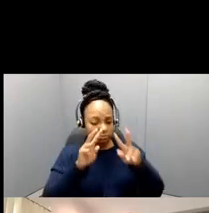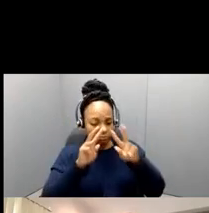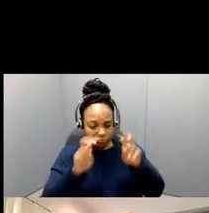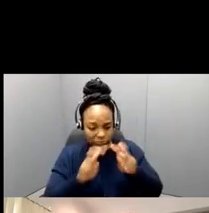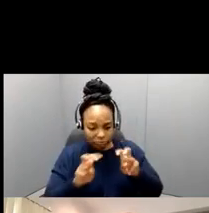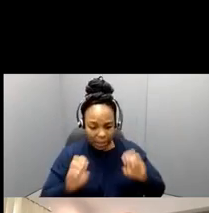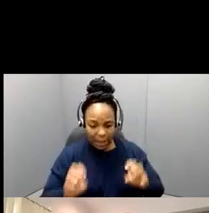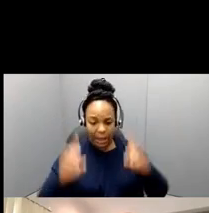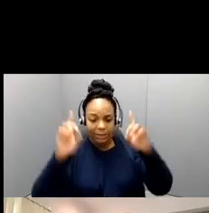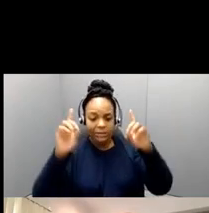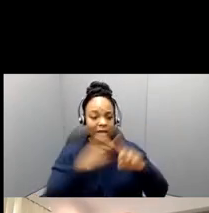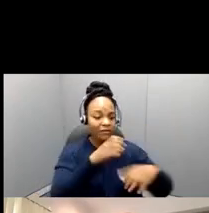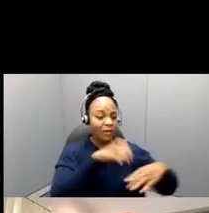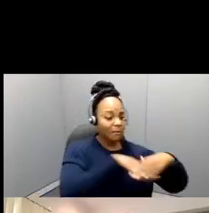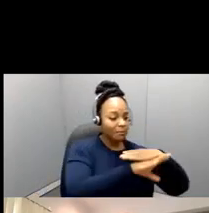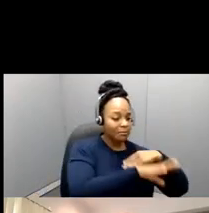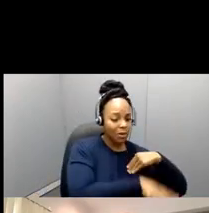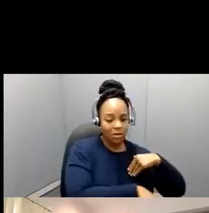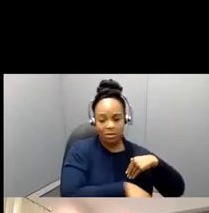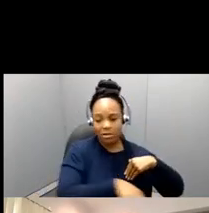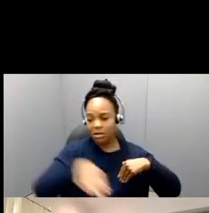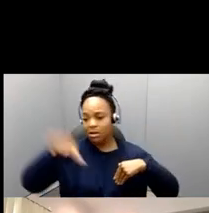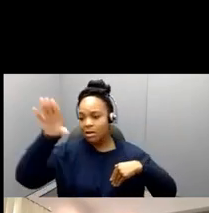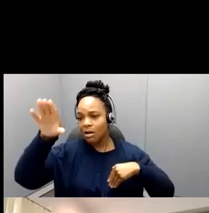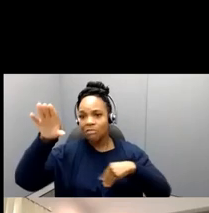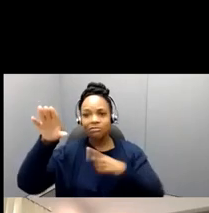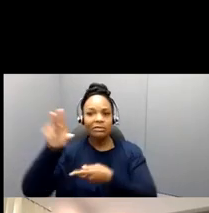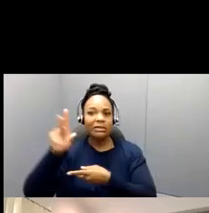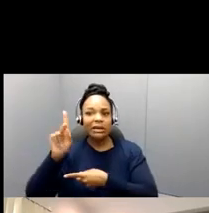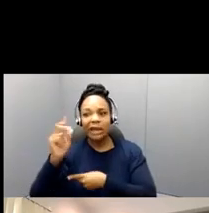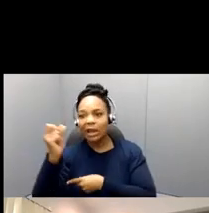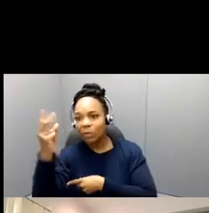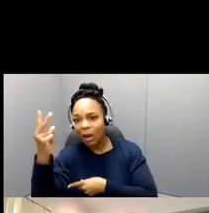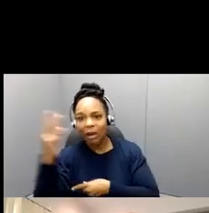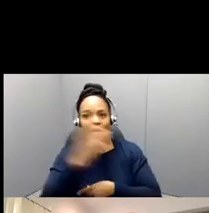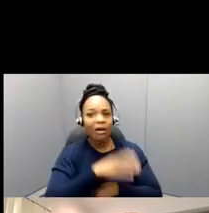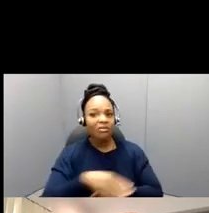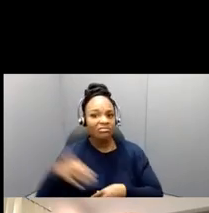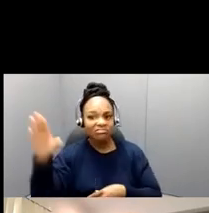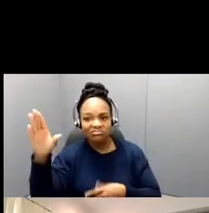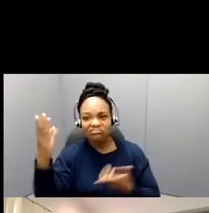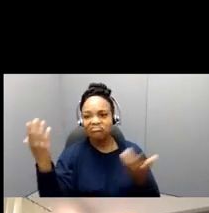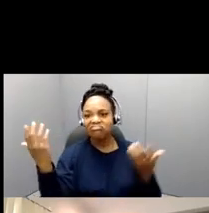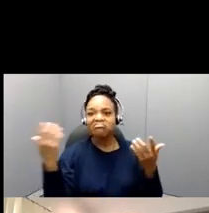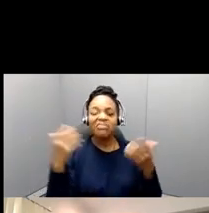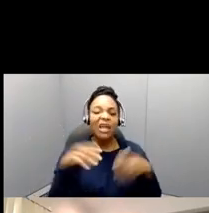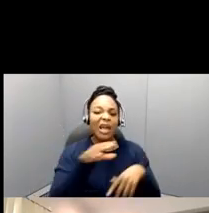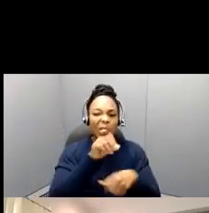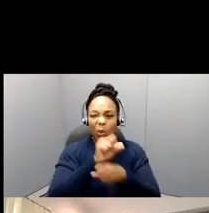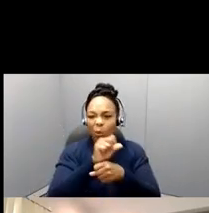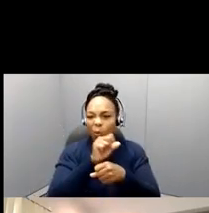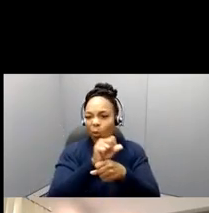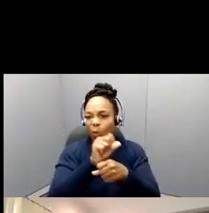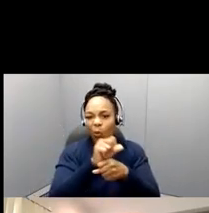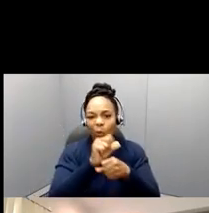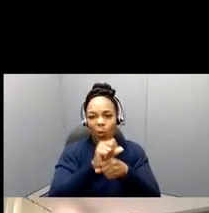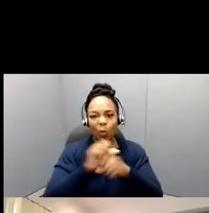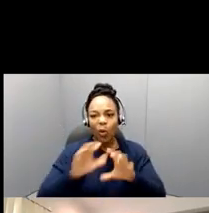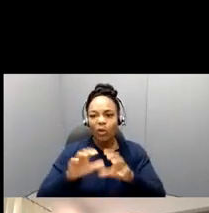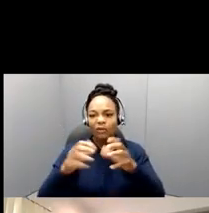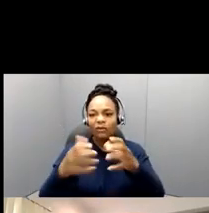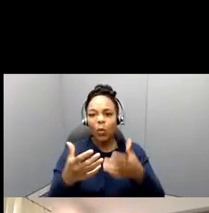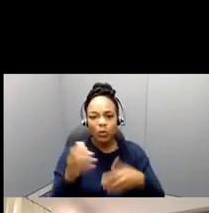the K-12 years, post-secondary education, and the workforce. Our, our, our, this research often